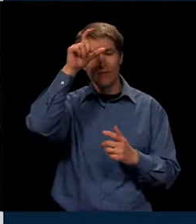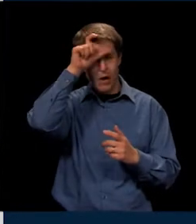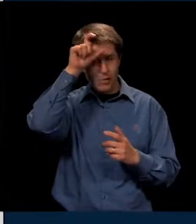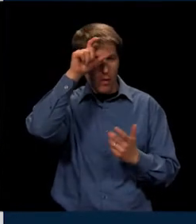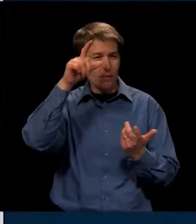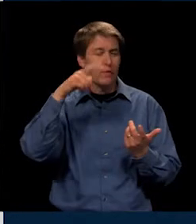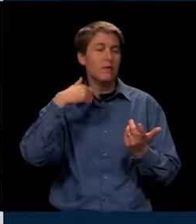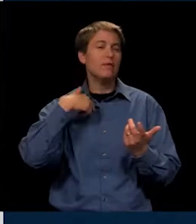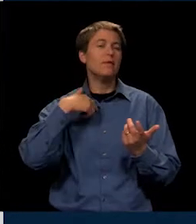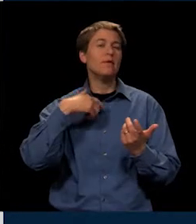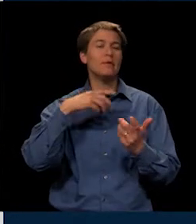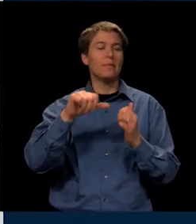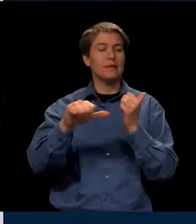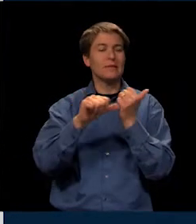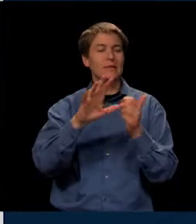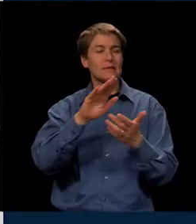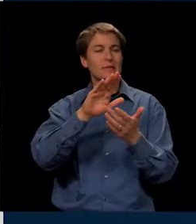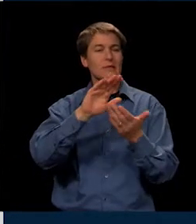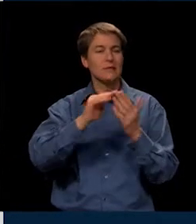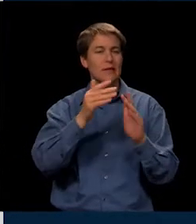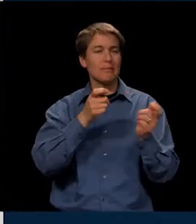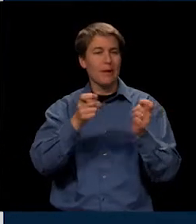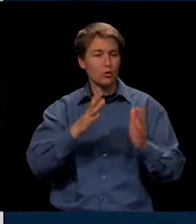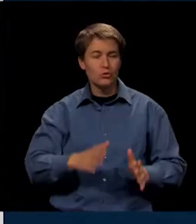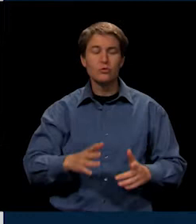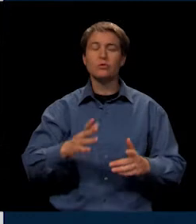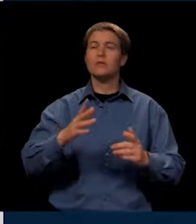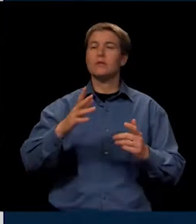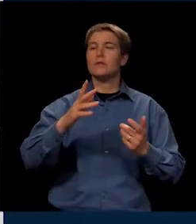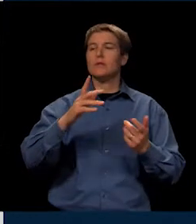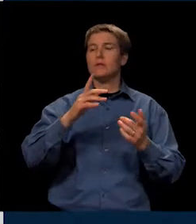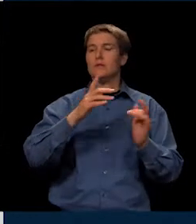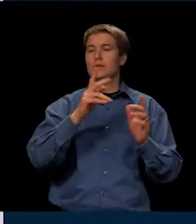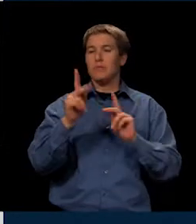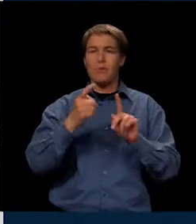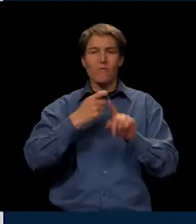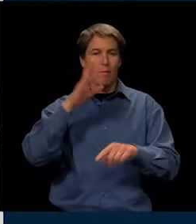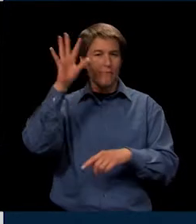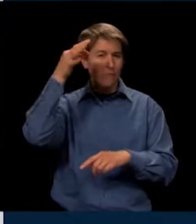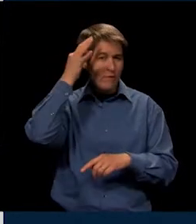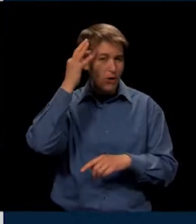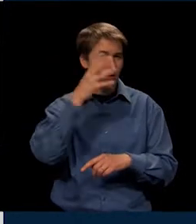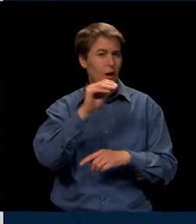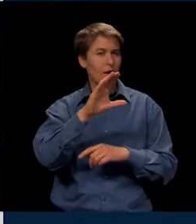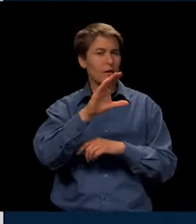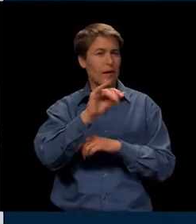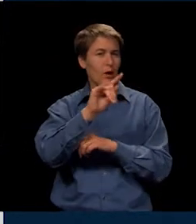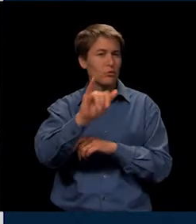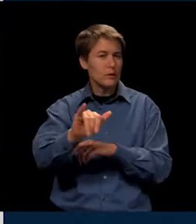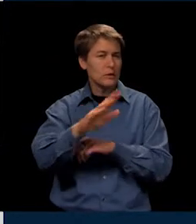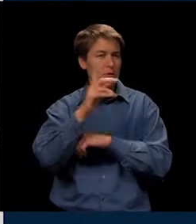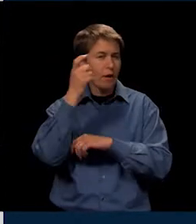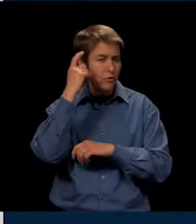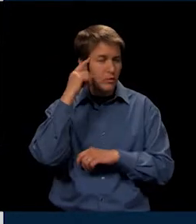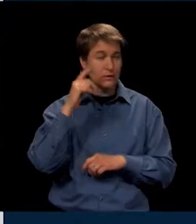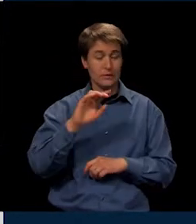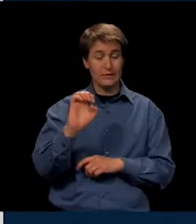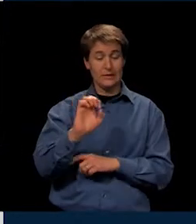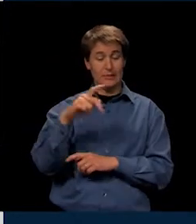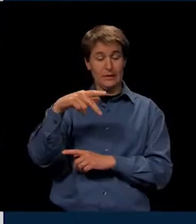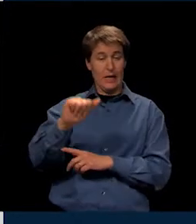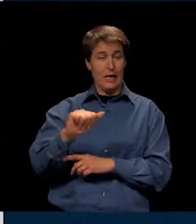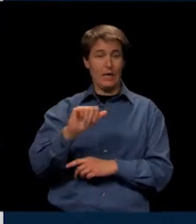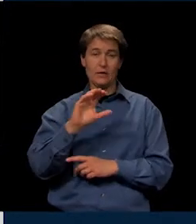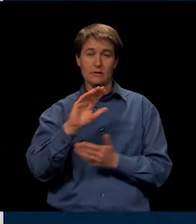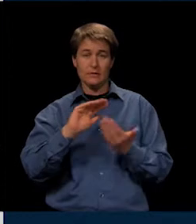the assistant city manager. We had individuals from federal and county government, EPA, city water,